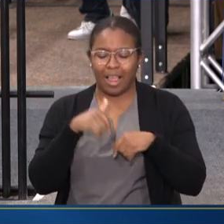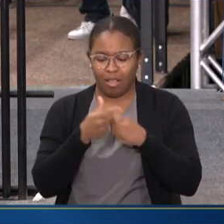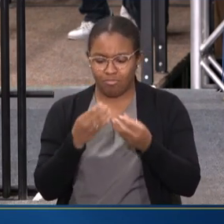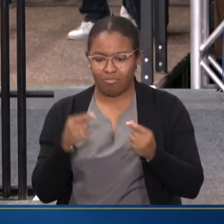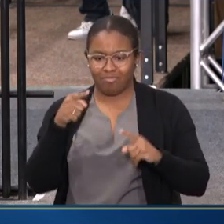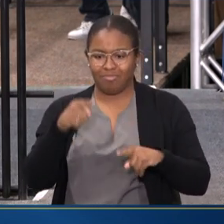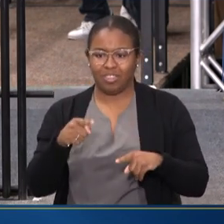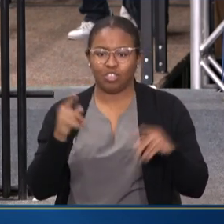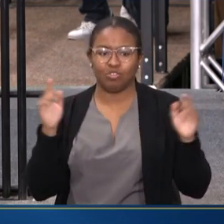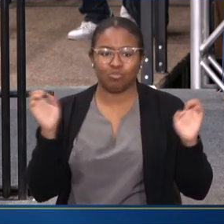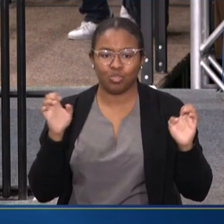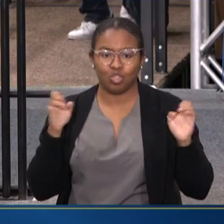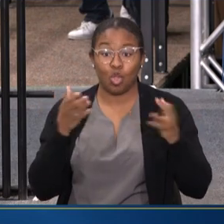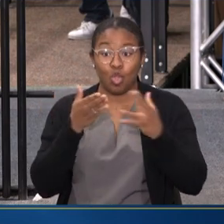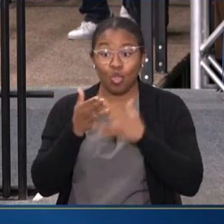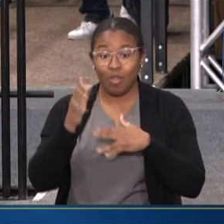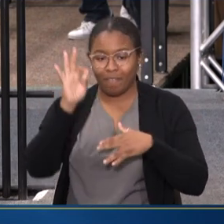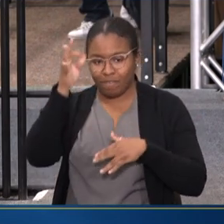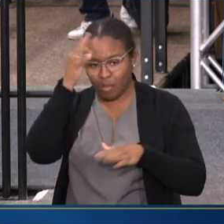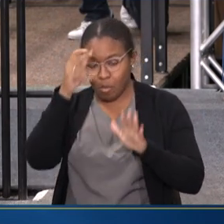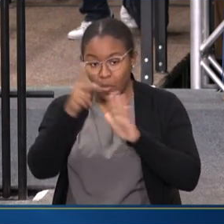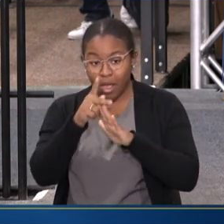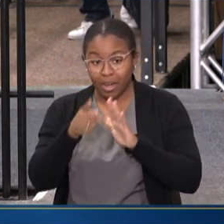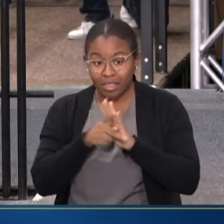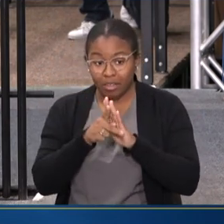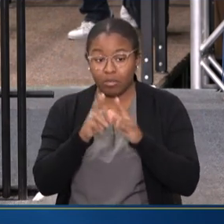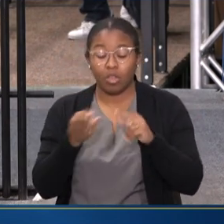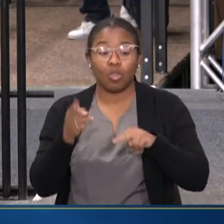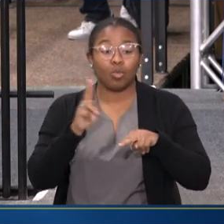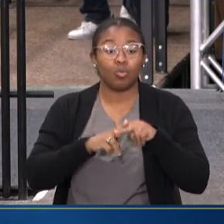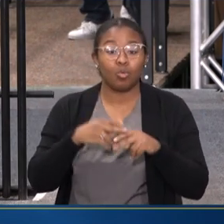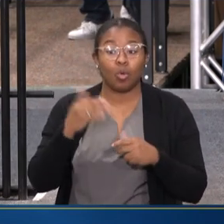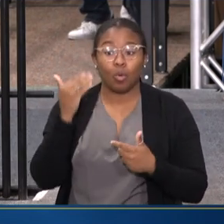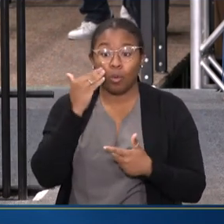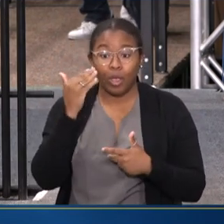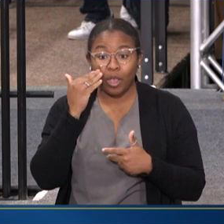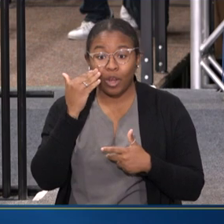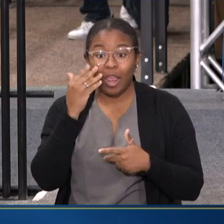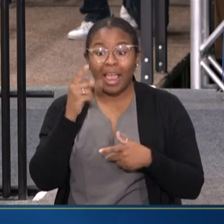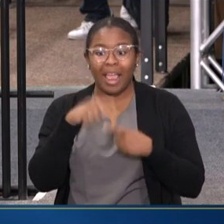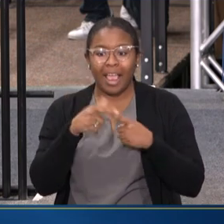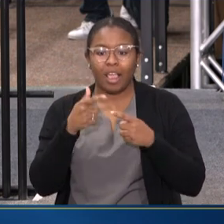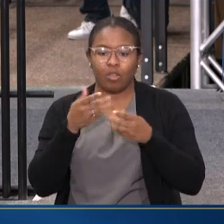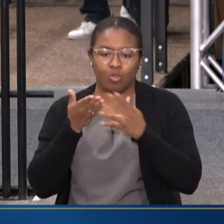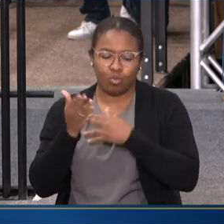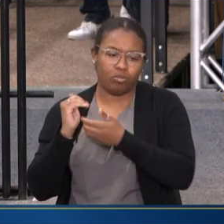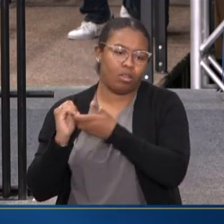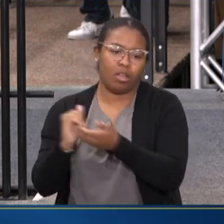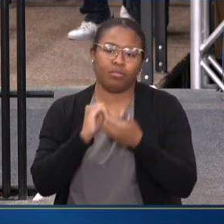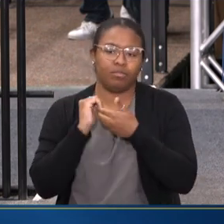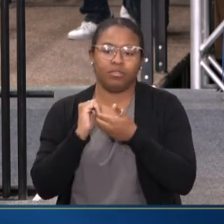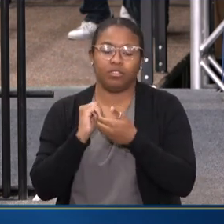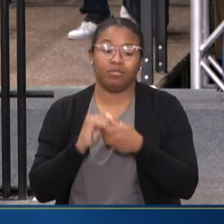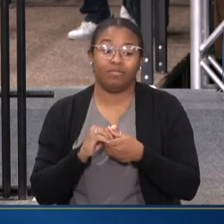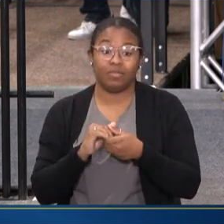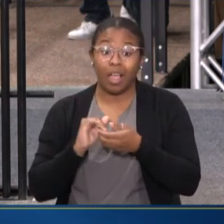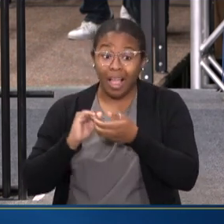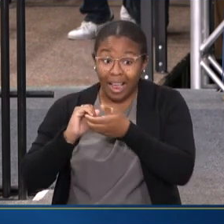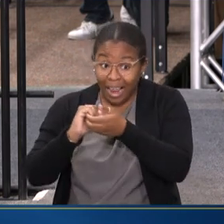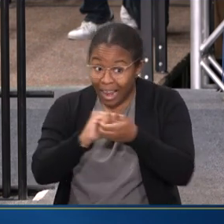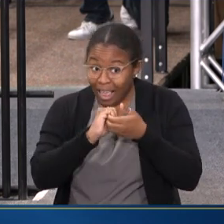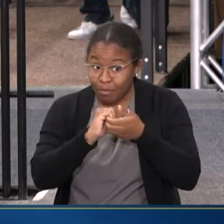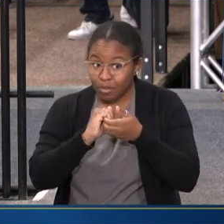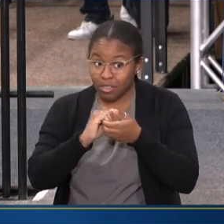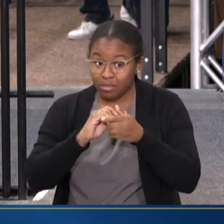specific federal policy, increased awareness, and steadfast collaboration. Collaboration,